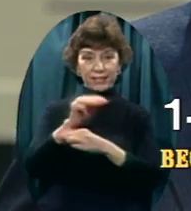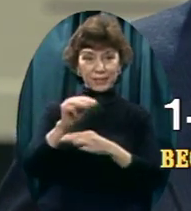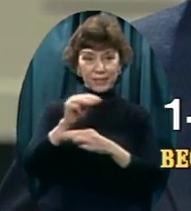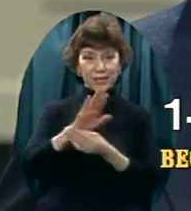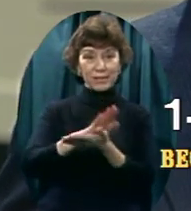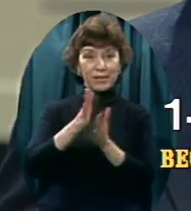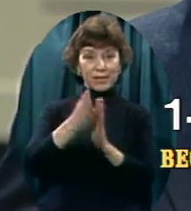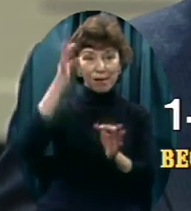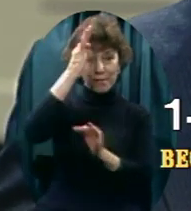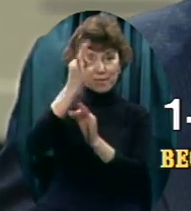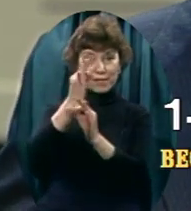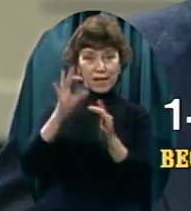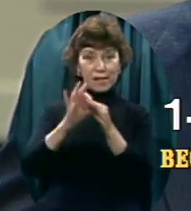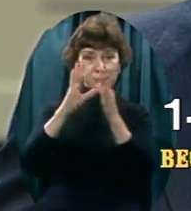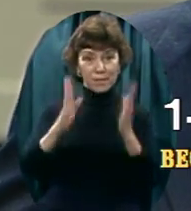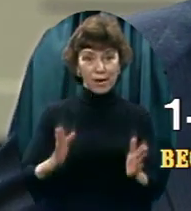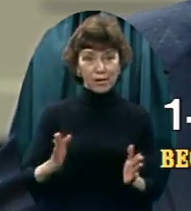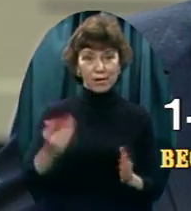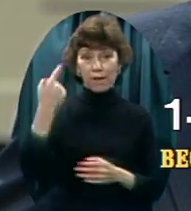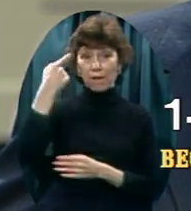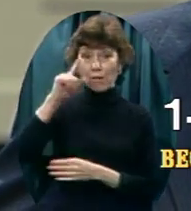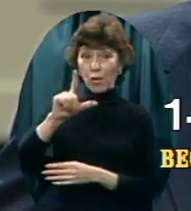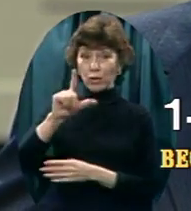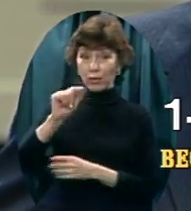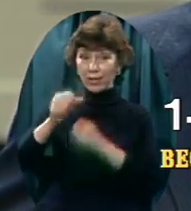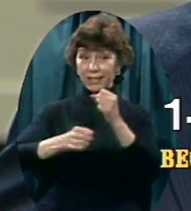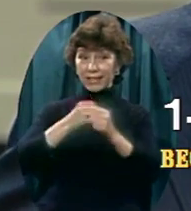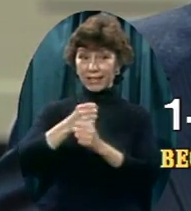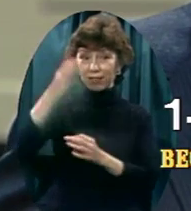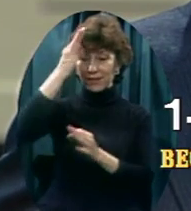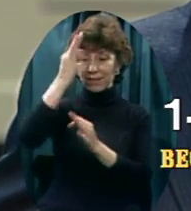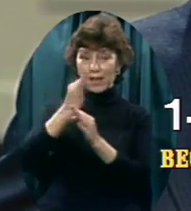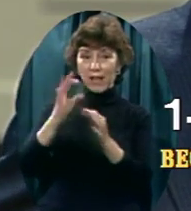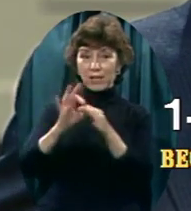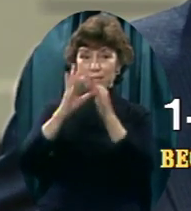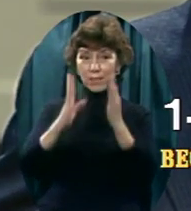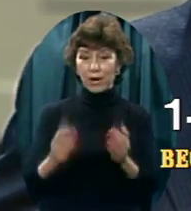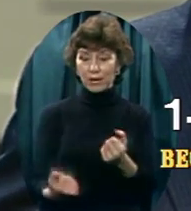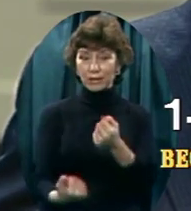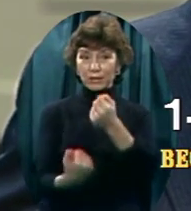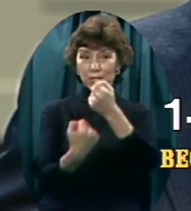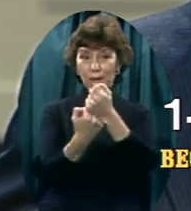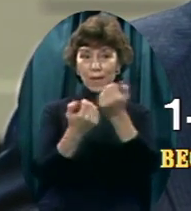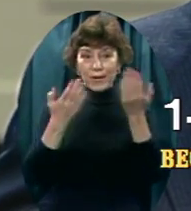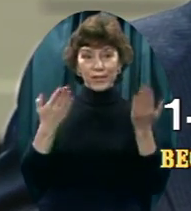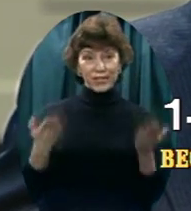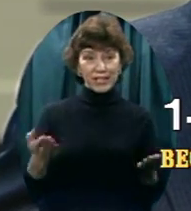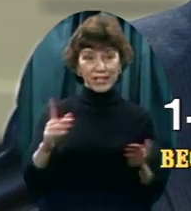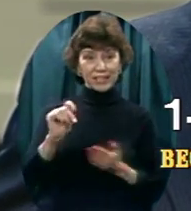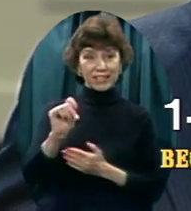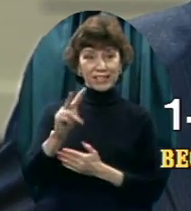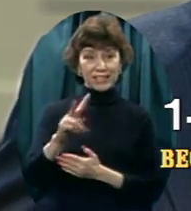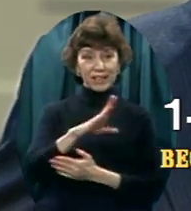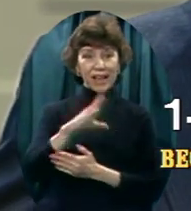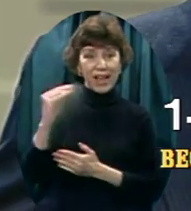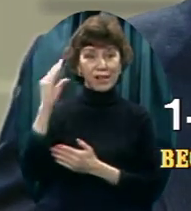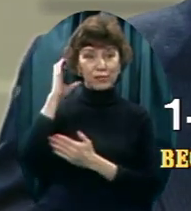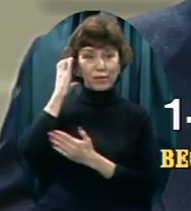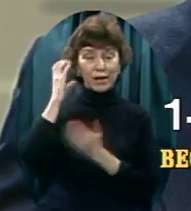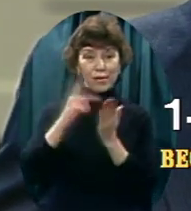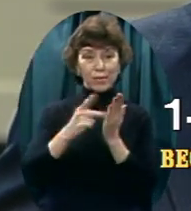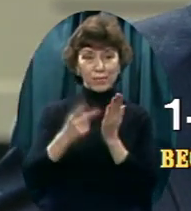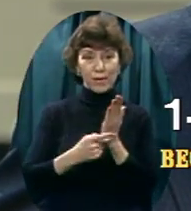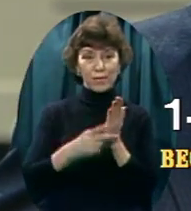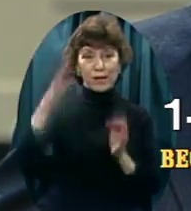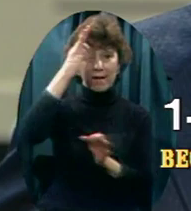Faith partners for 20 years have been the backbone of the Old Time Gospel Hour television radio ministry. Faith partners pray for